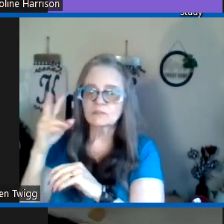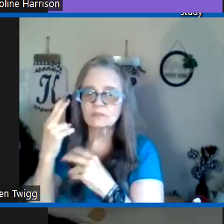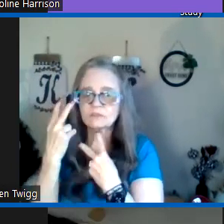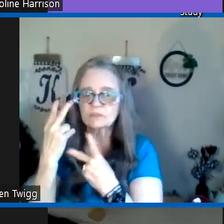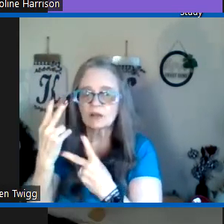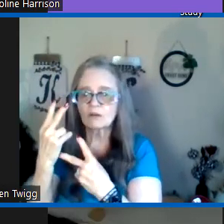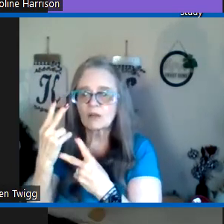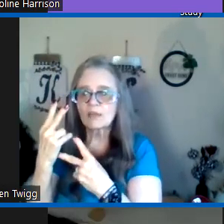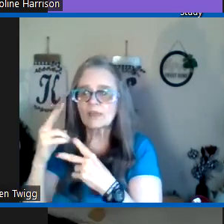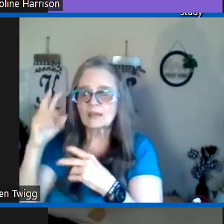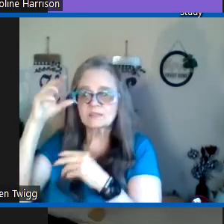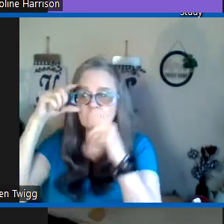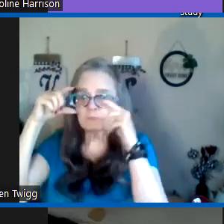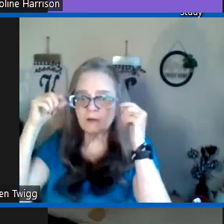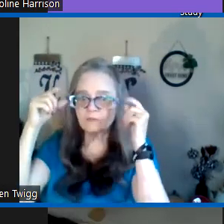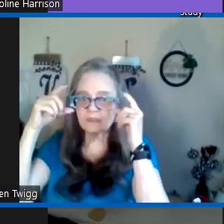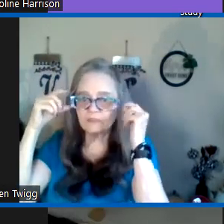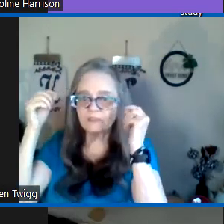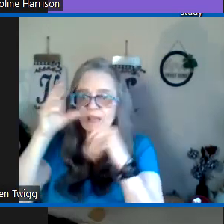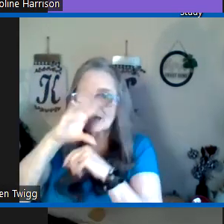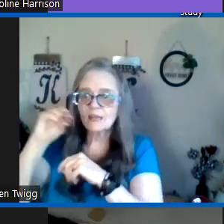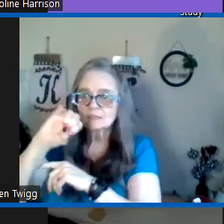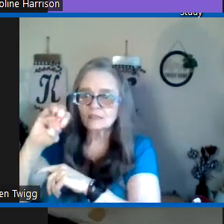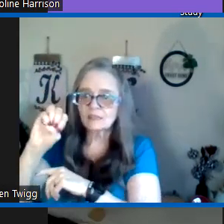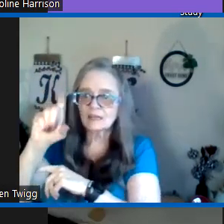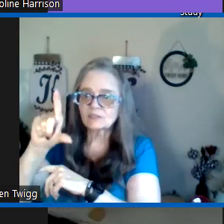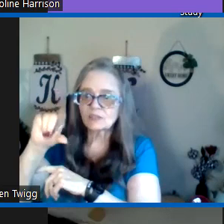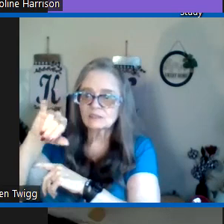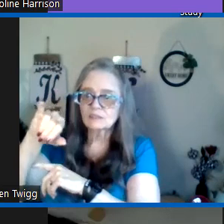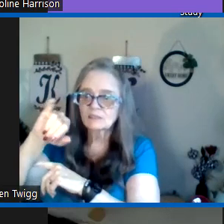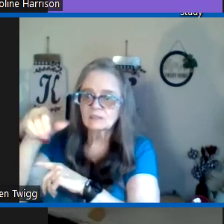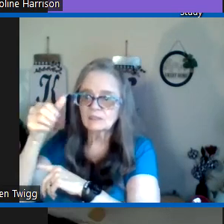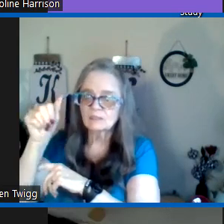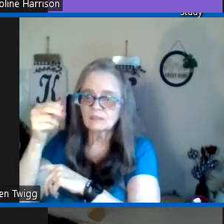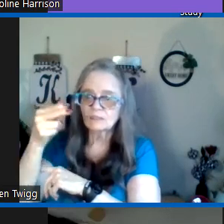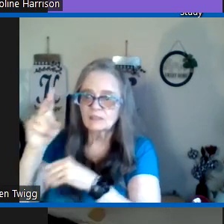then they also saw as Moses and Elijah